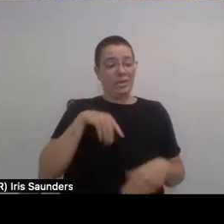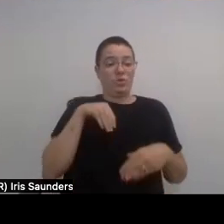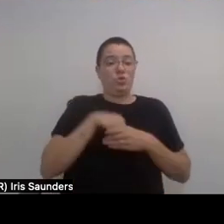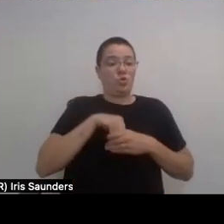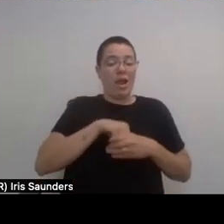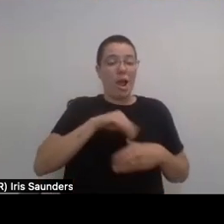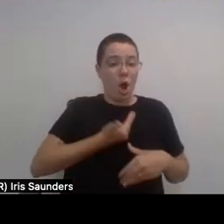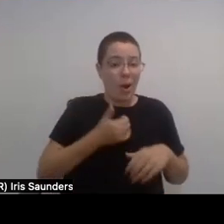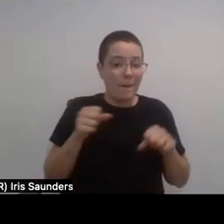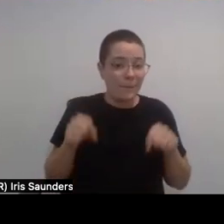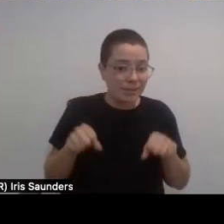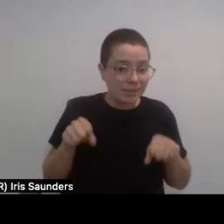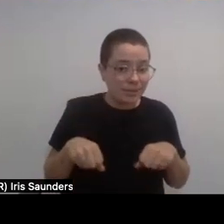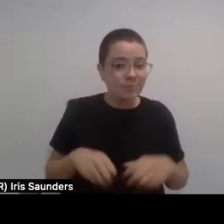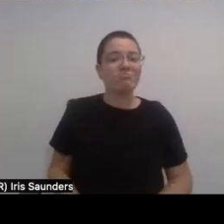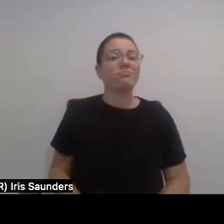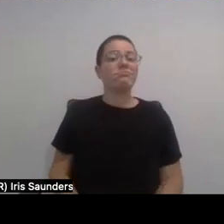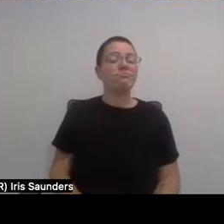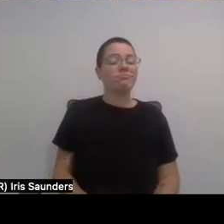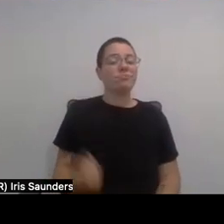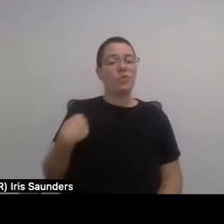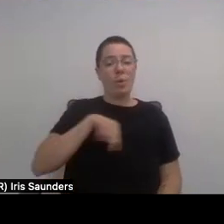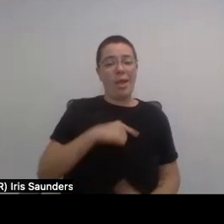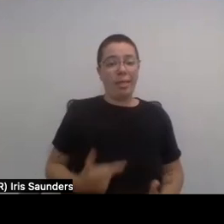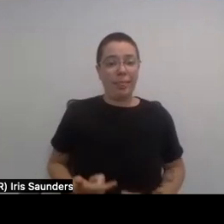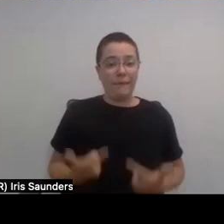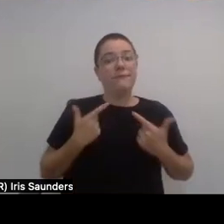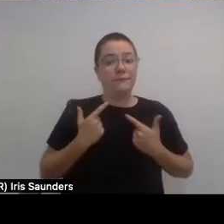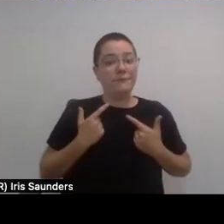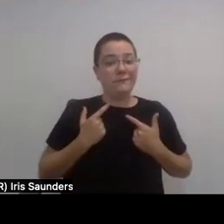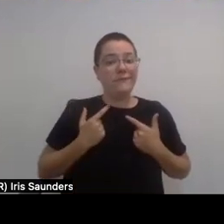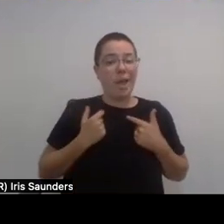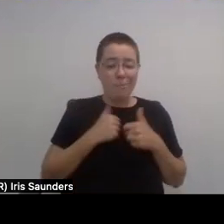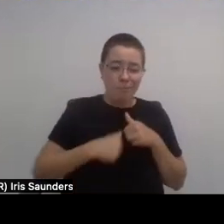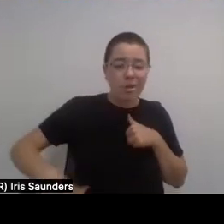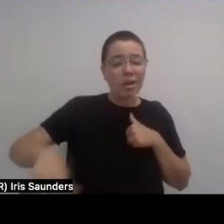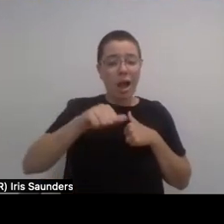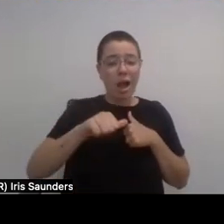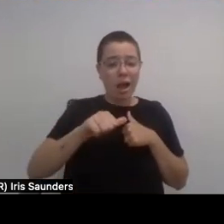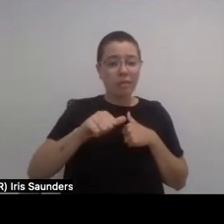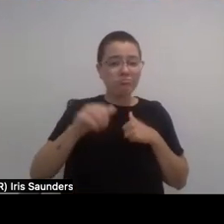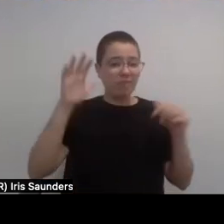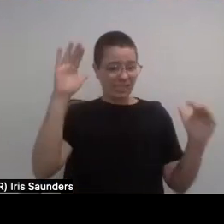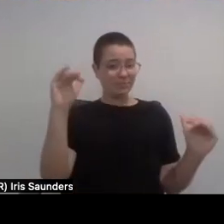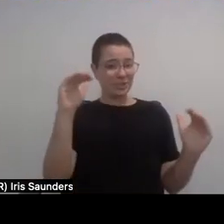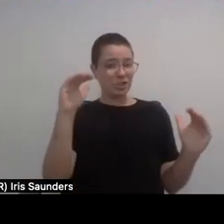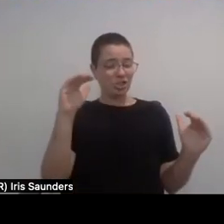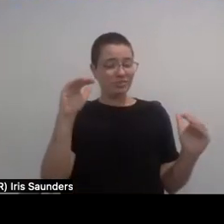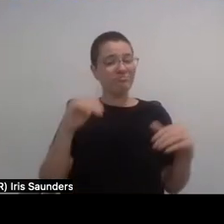And so when we live our lives, you know, beyond those expectations, and beyond,